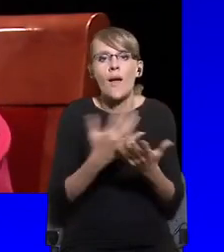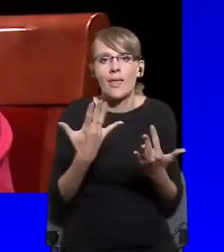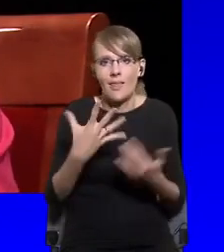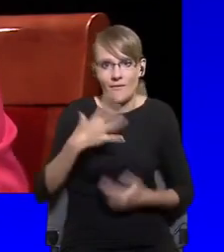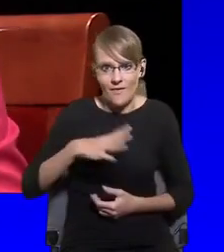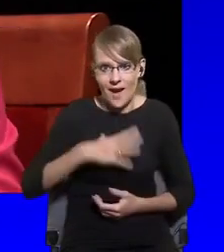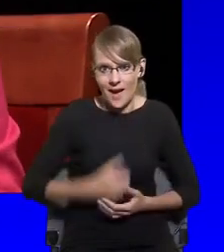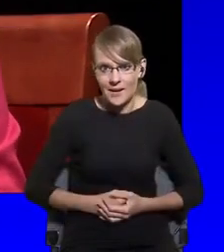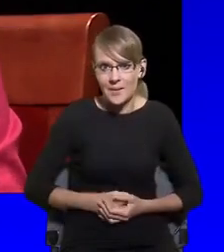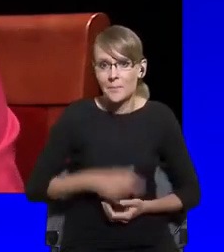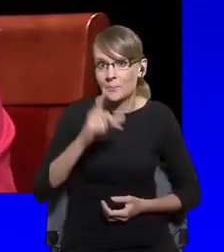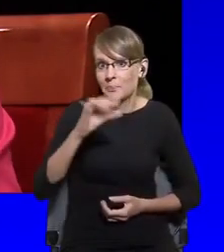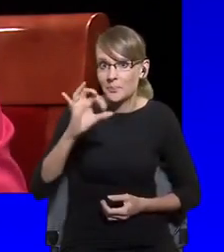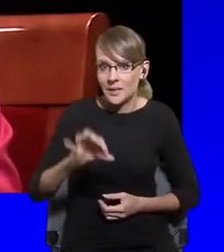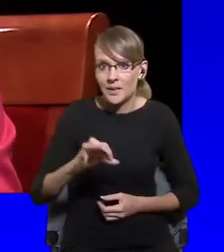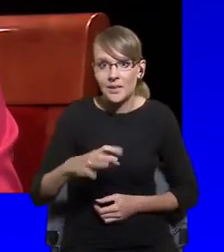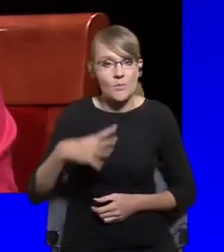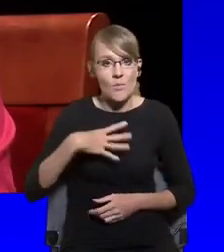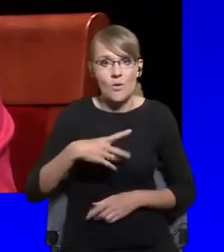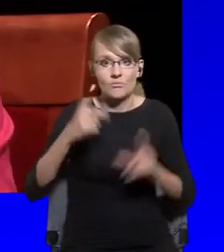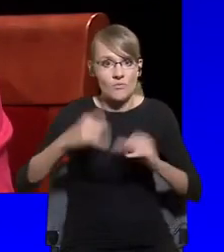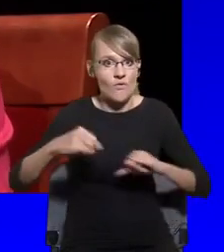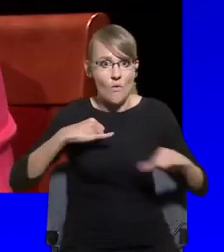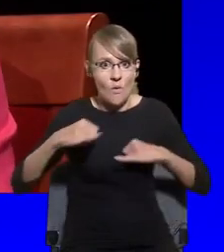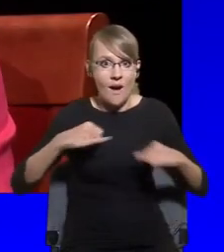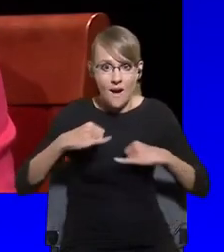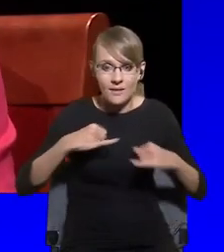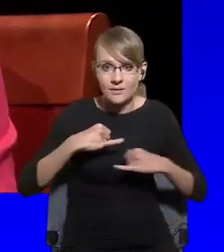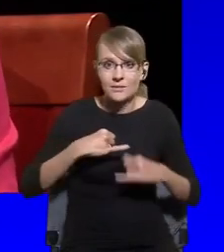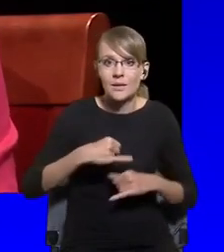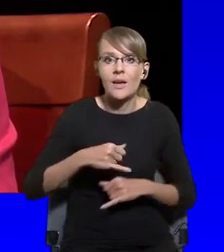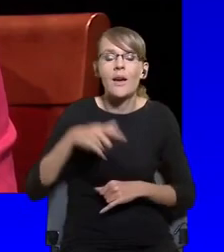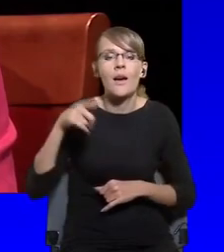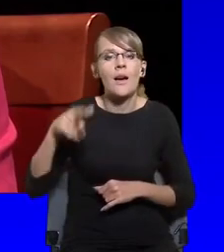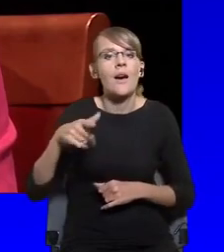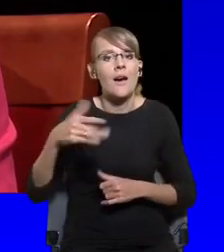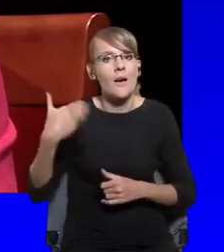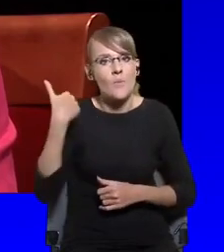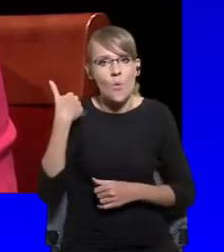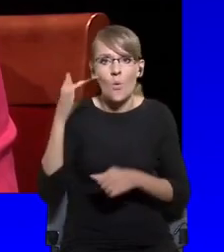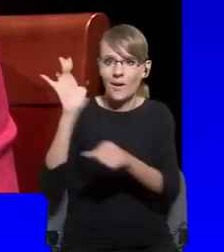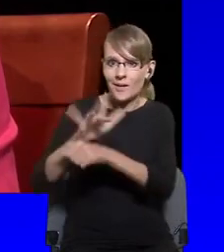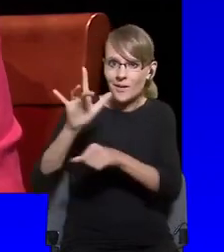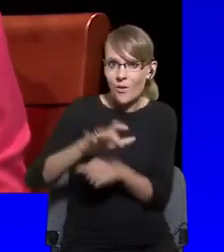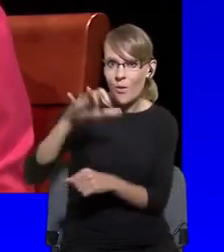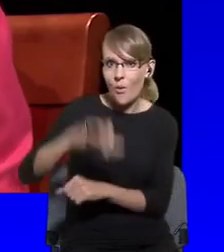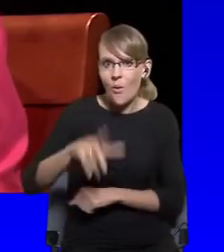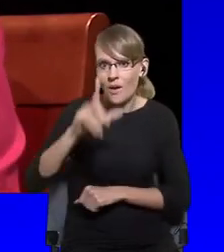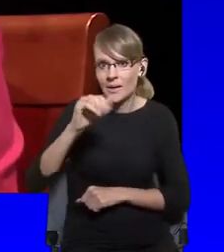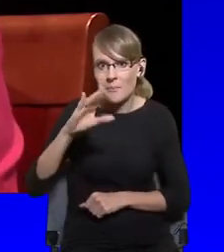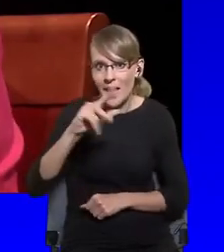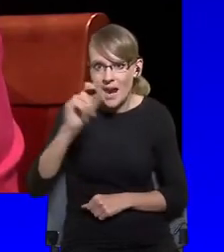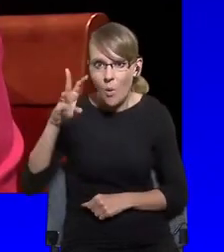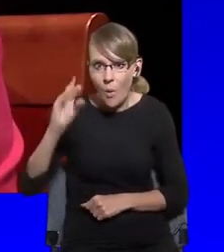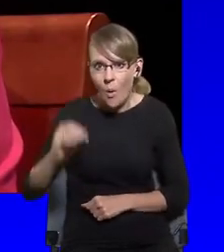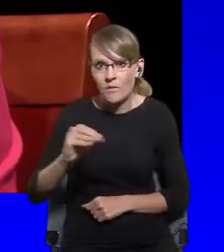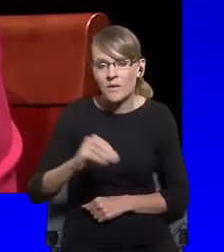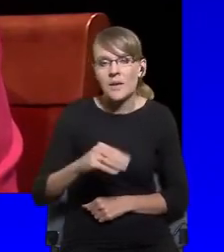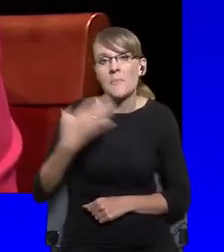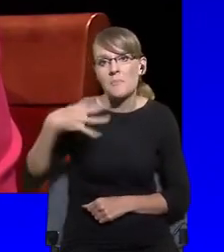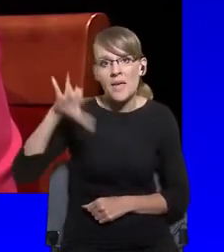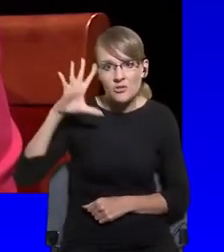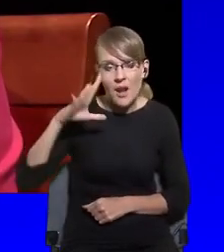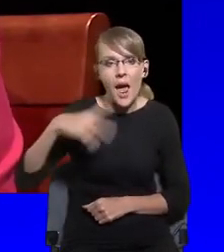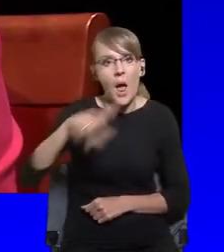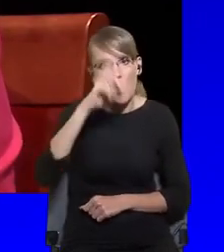with all those slogans of criticising liberals, they were convincing perhaps five years ago. But with COVID-19 pandemic,